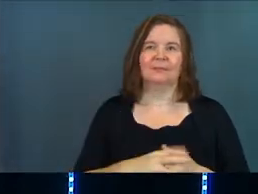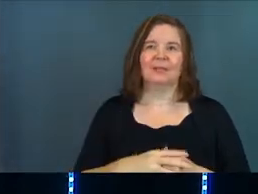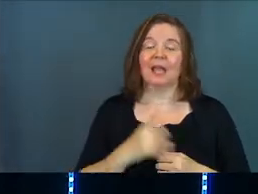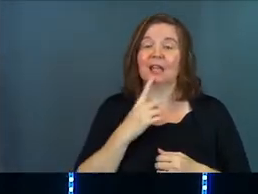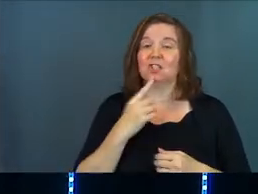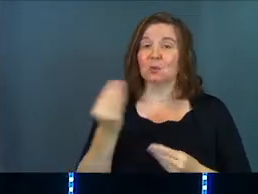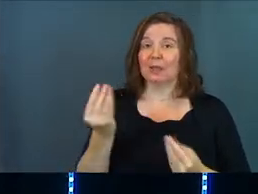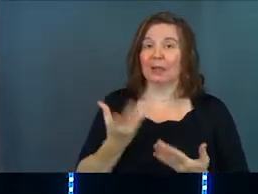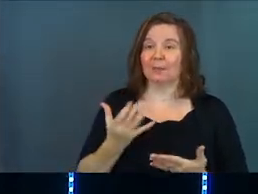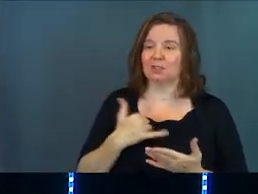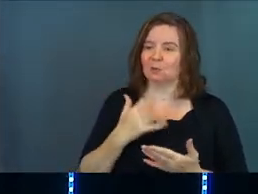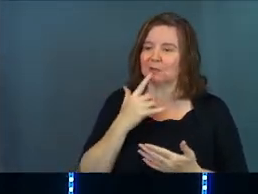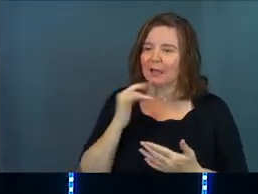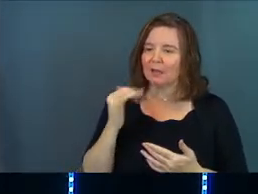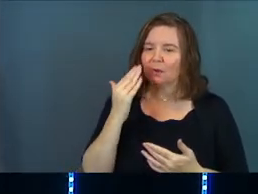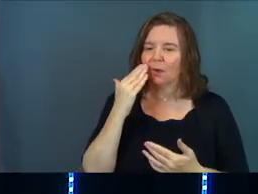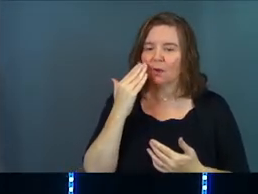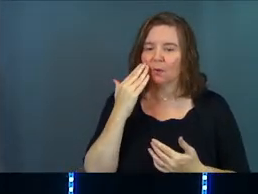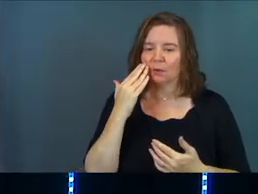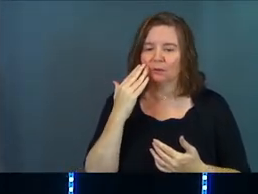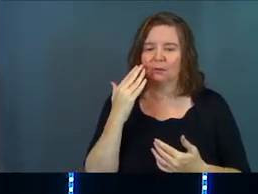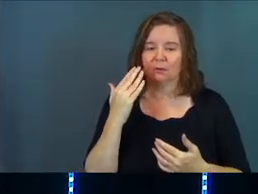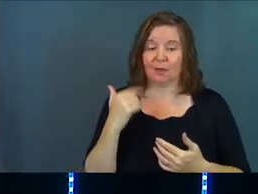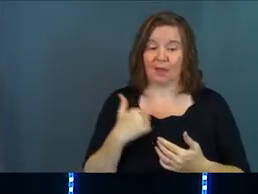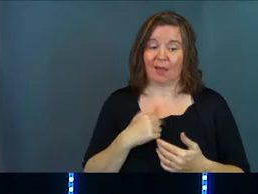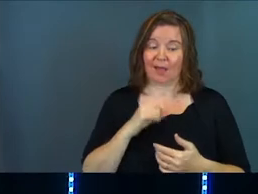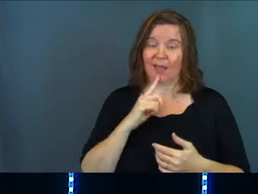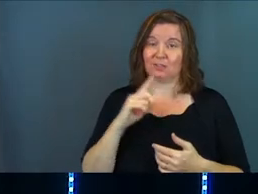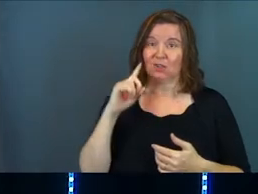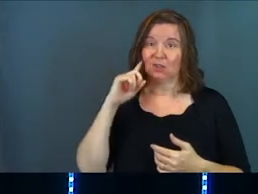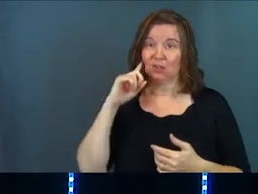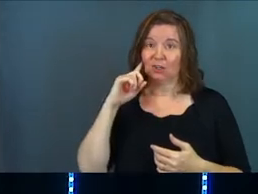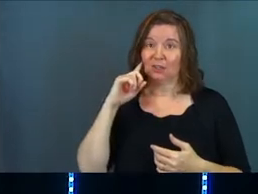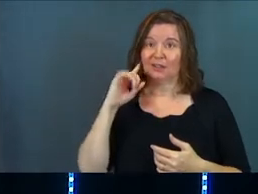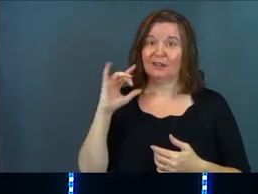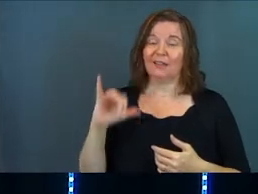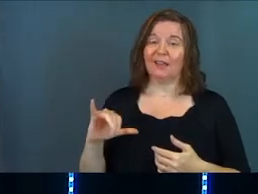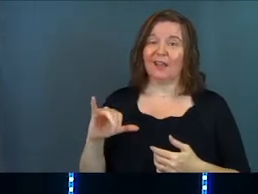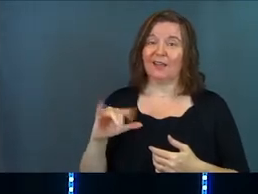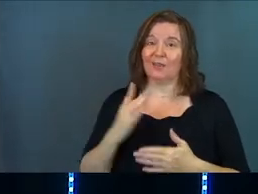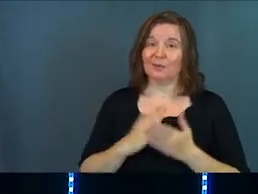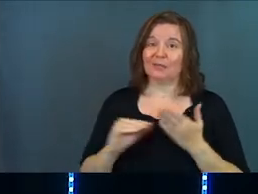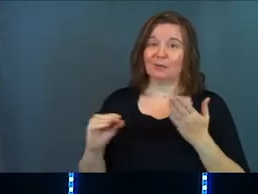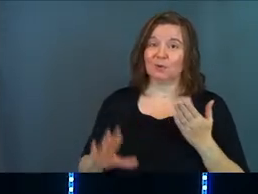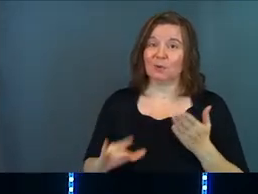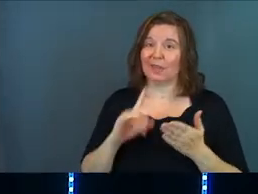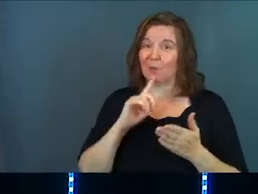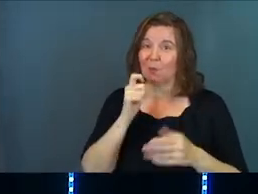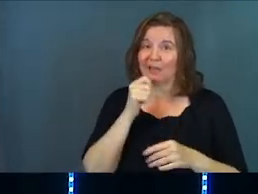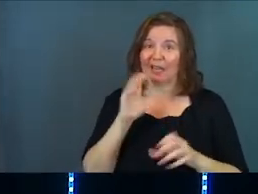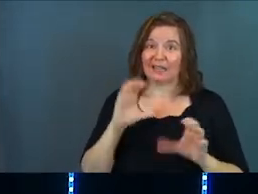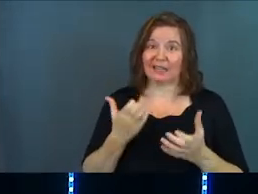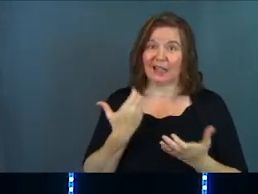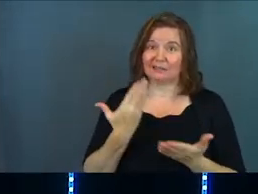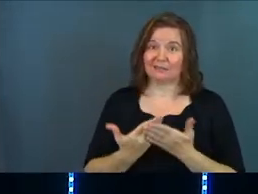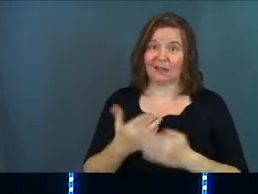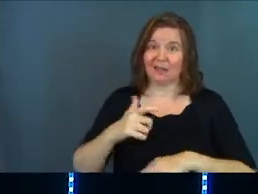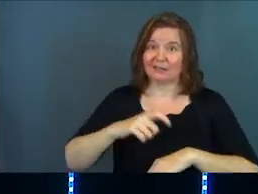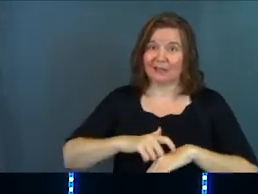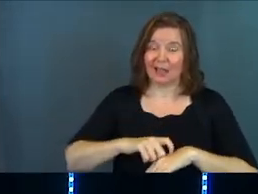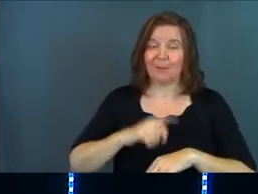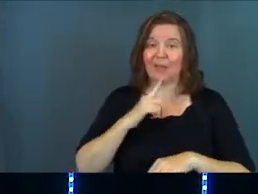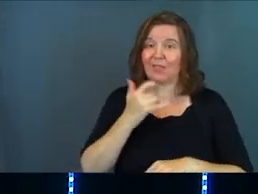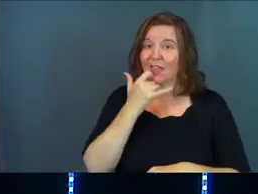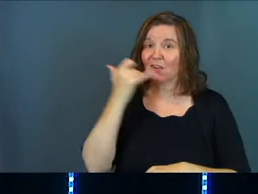And she was letting me know. She's like, you know, she's like, I actually heard that there were some students that weren't getting to class on time